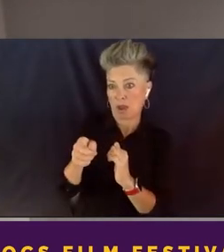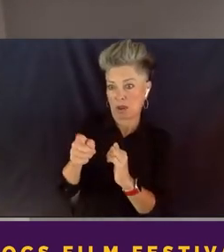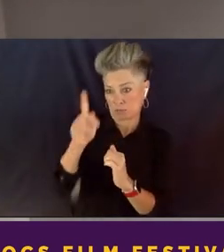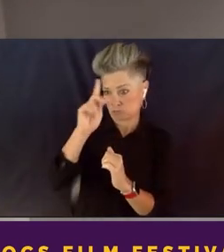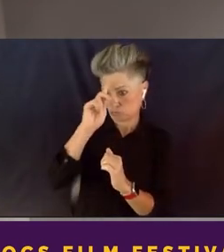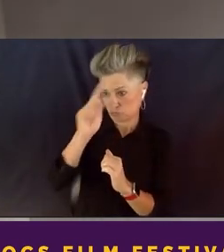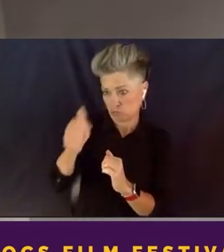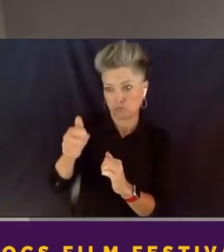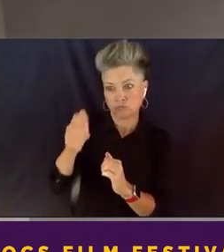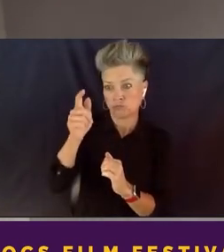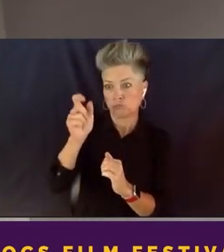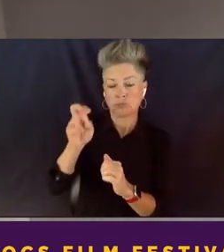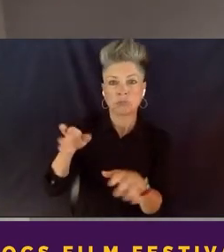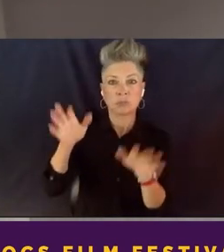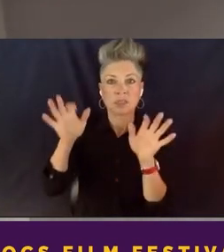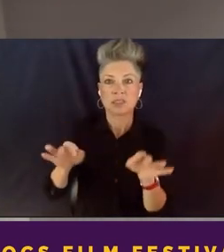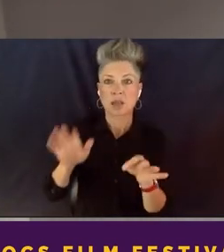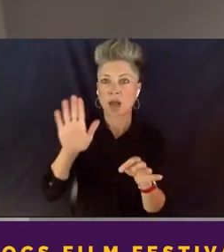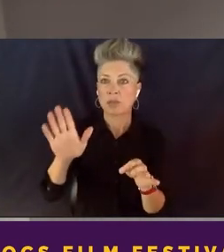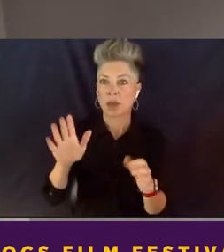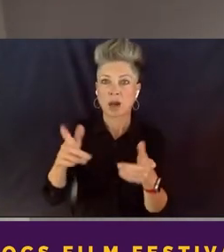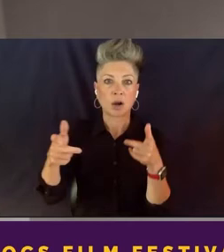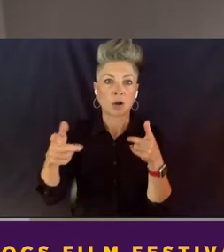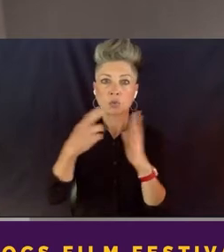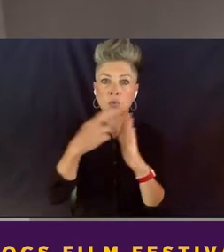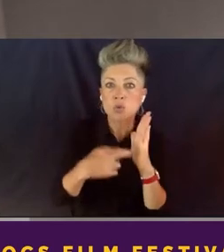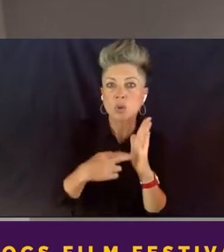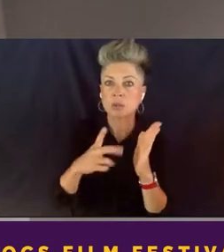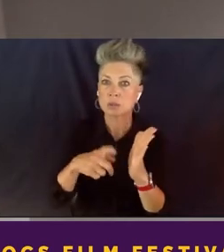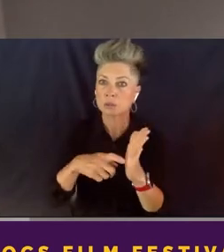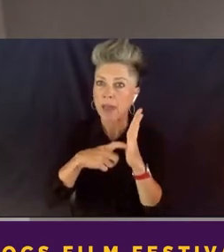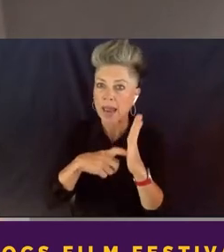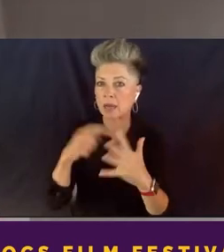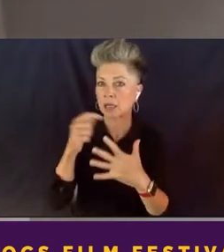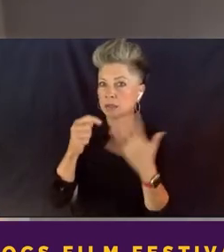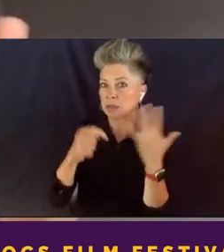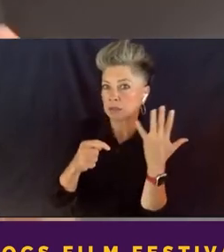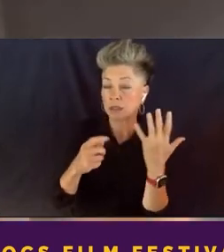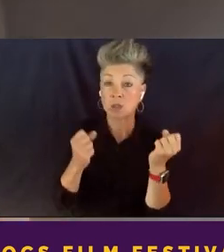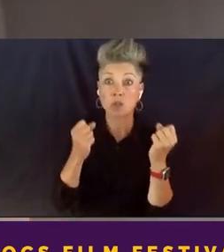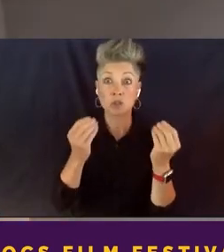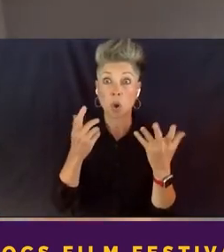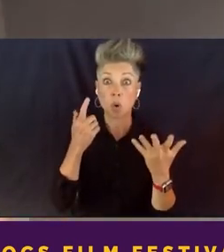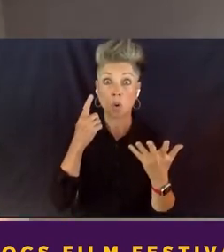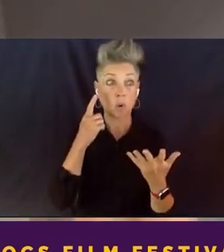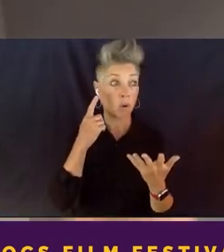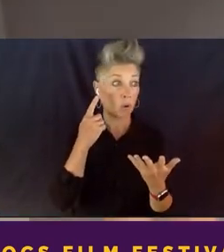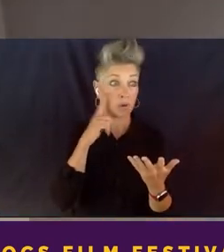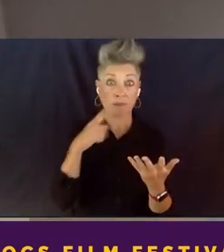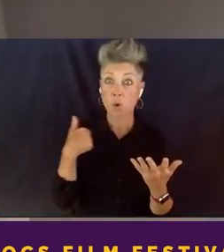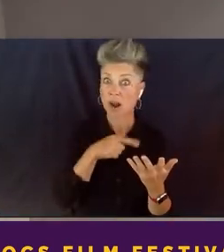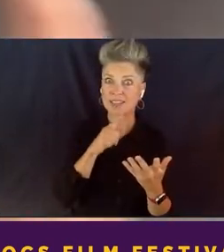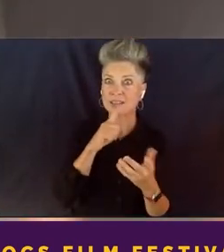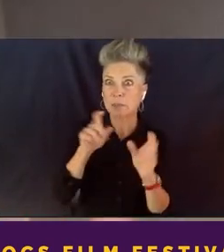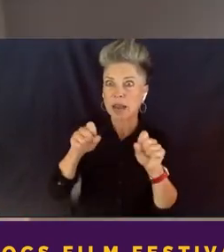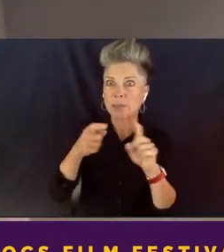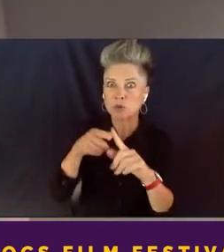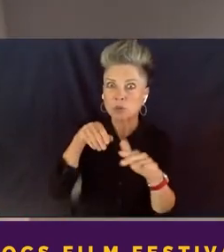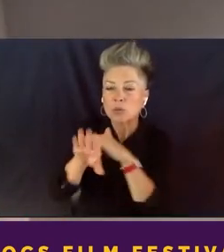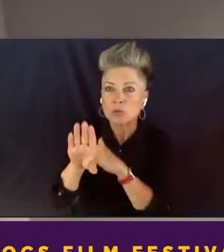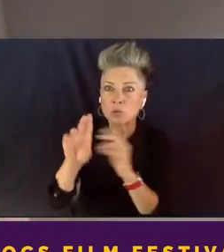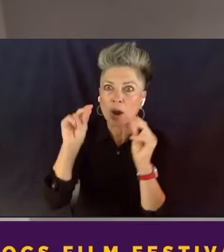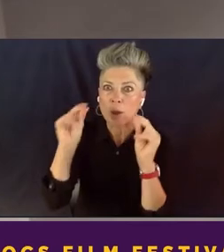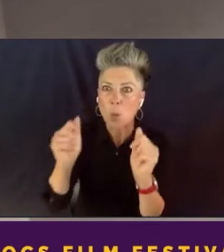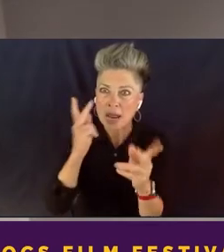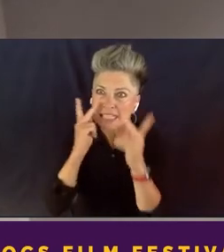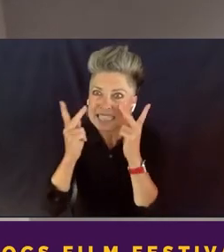determine their kind of the regulations, the mandates, et cetera, and so that, to be thrust into that black box immediately and see what's going on